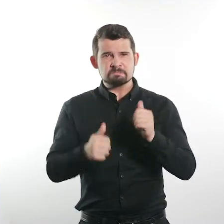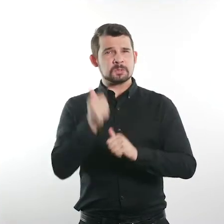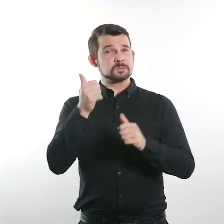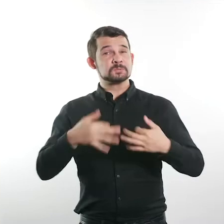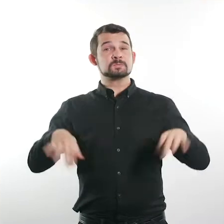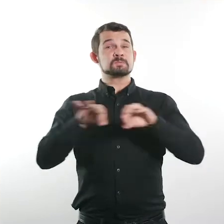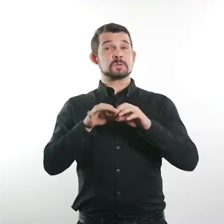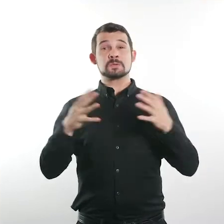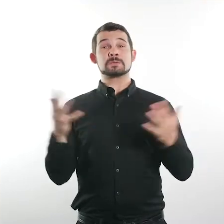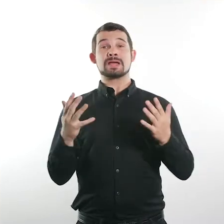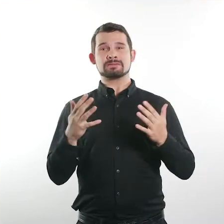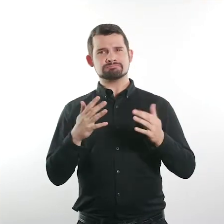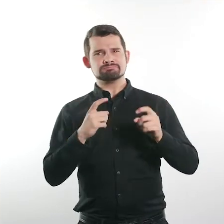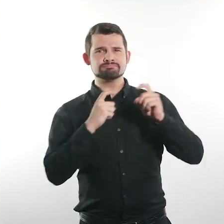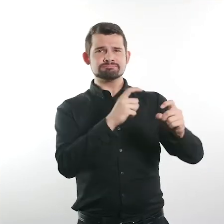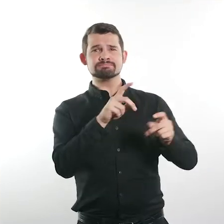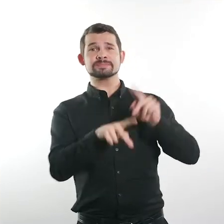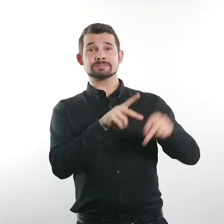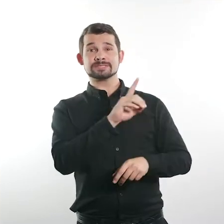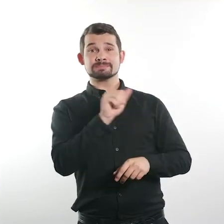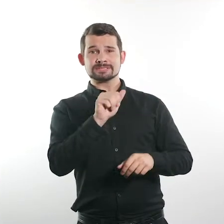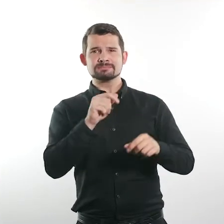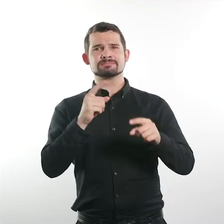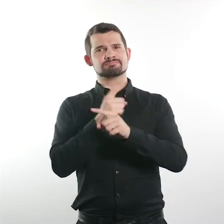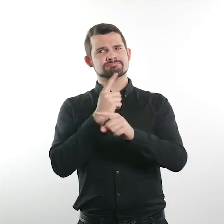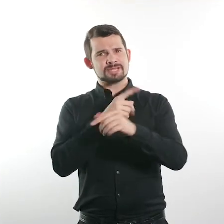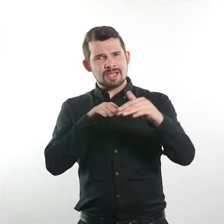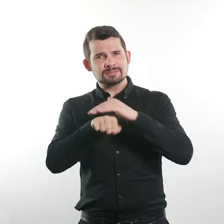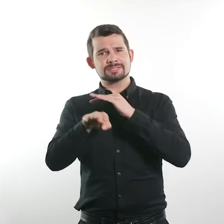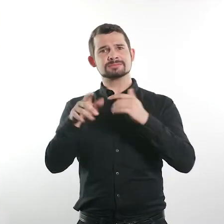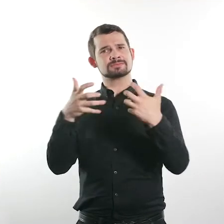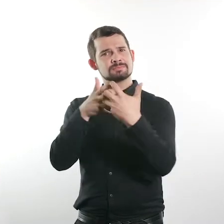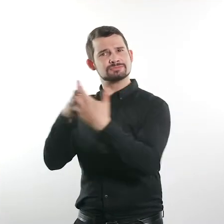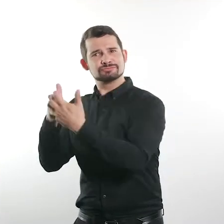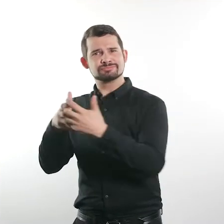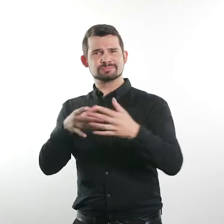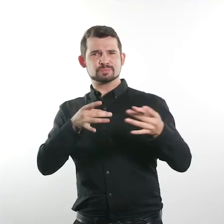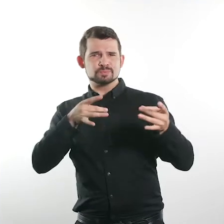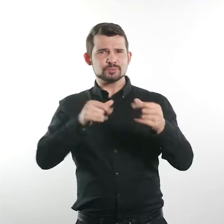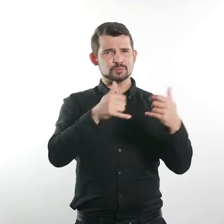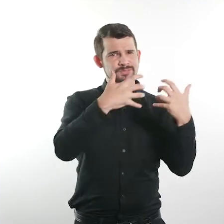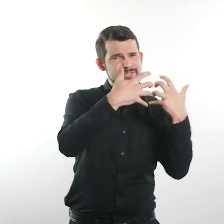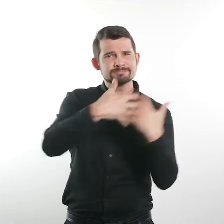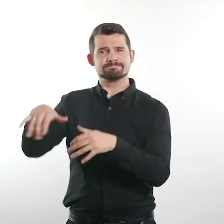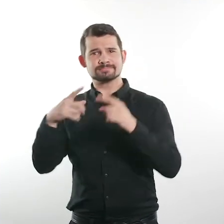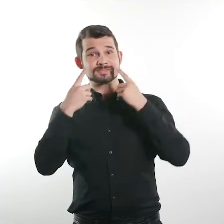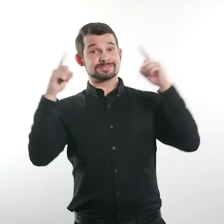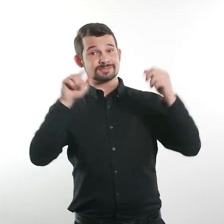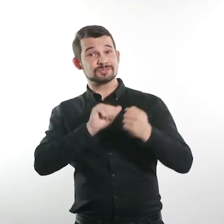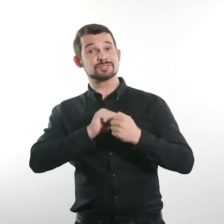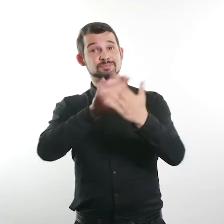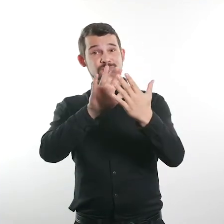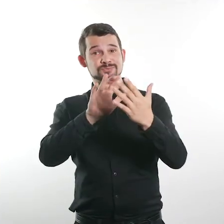the most important aspects of the strategy are to be able to give persons with disabilities access to reasonable